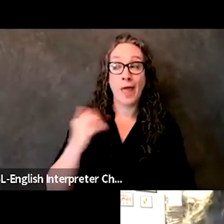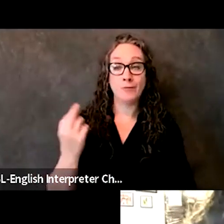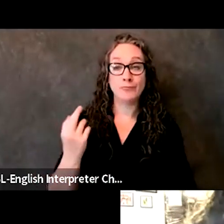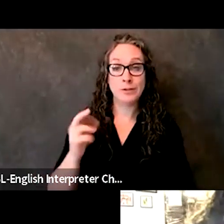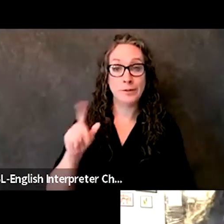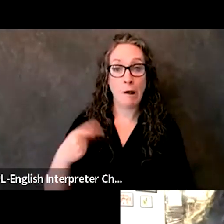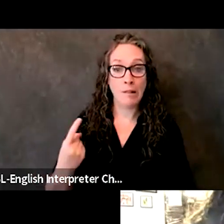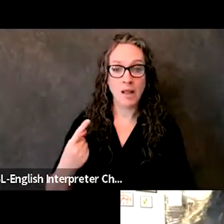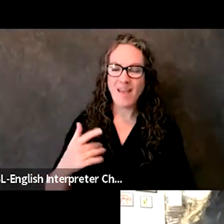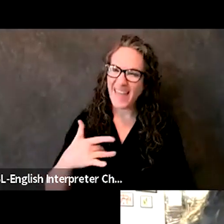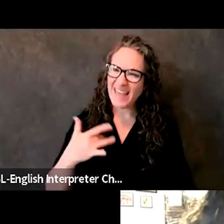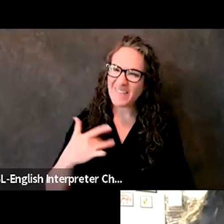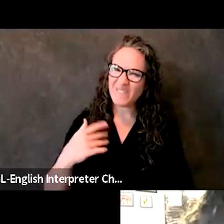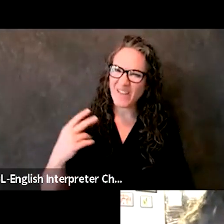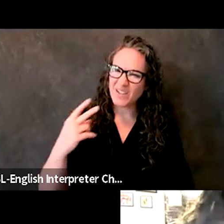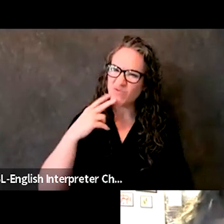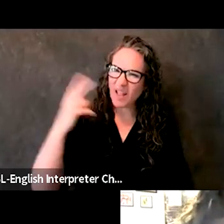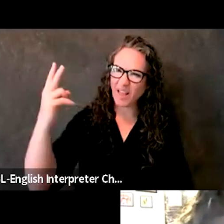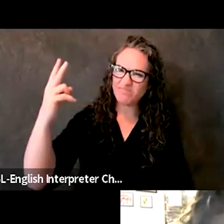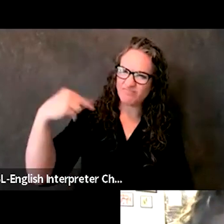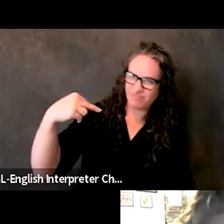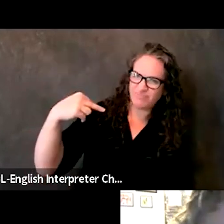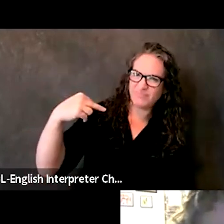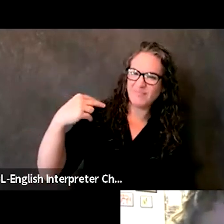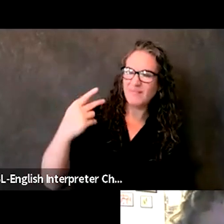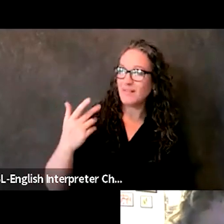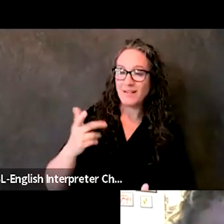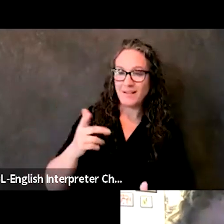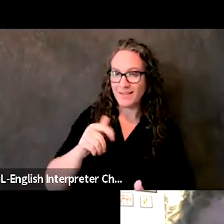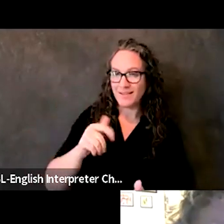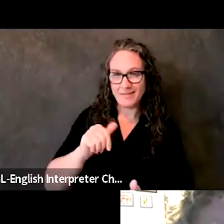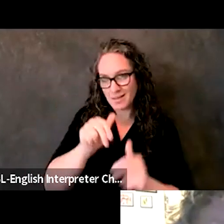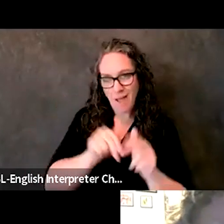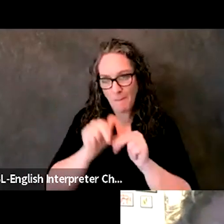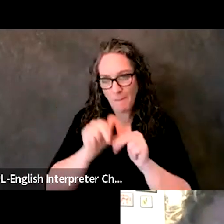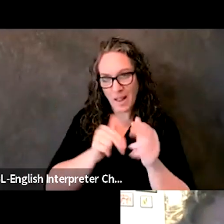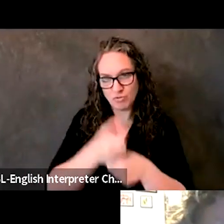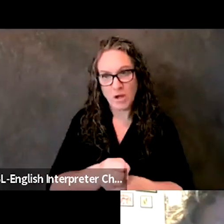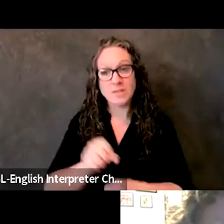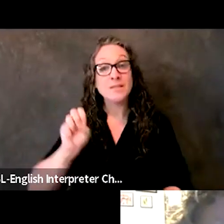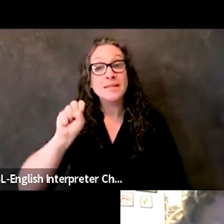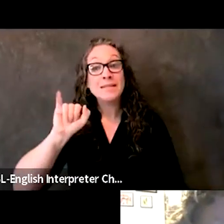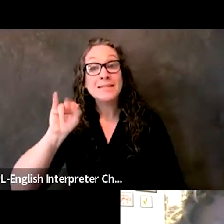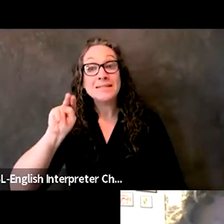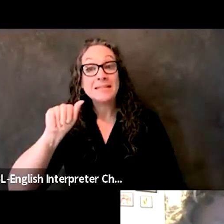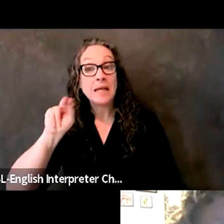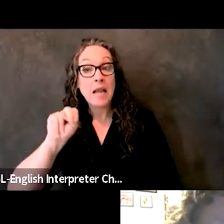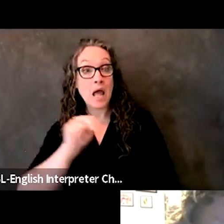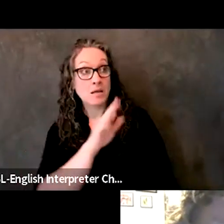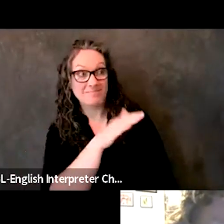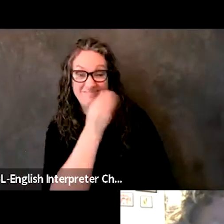condescending and it does not build trust. It's, it's insulting if I'm being honest.